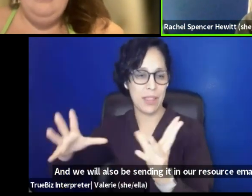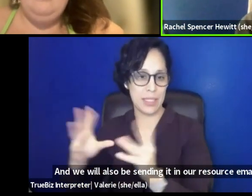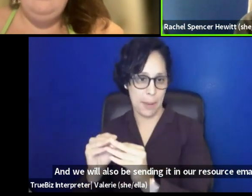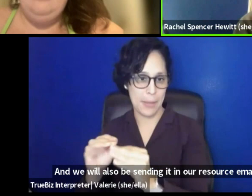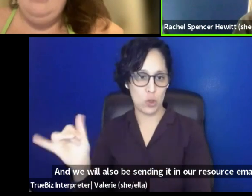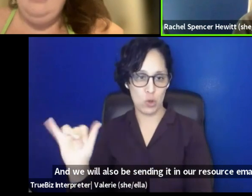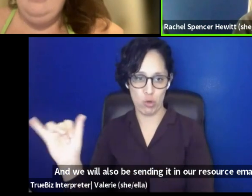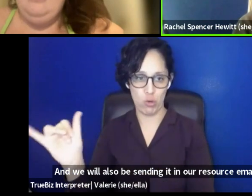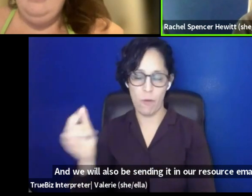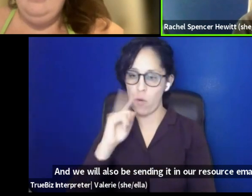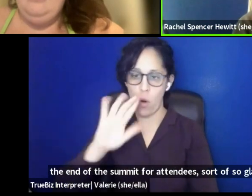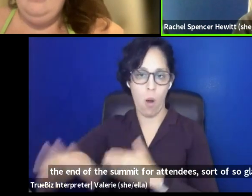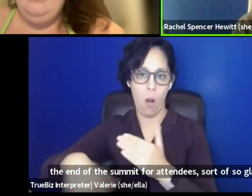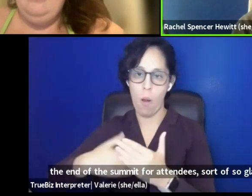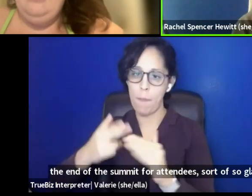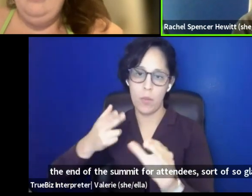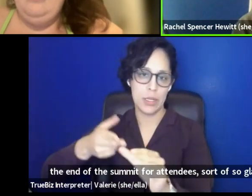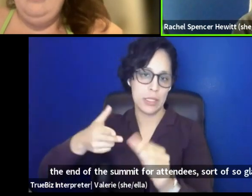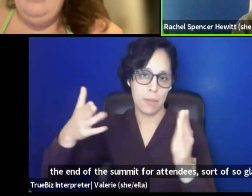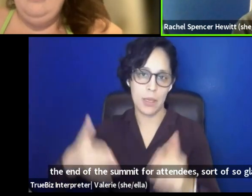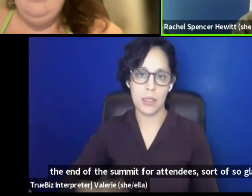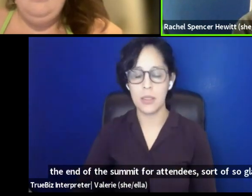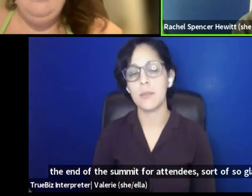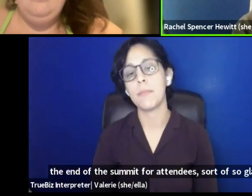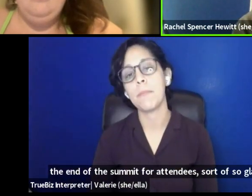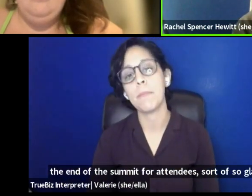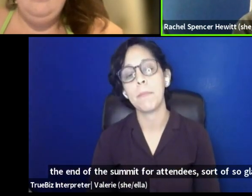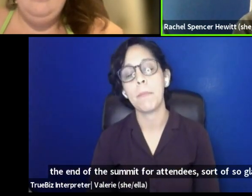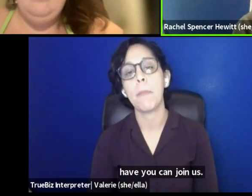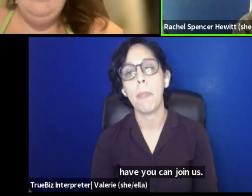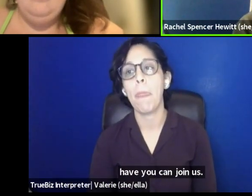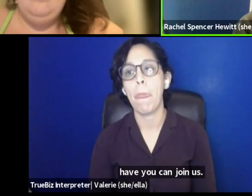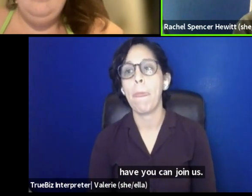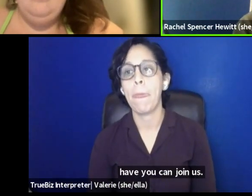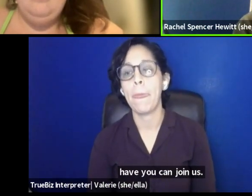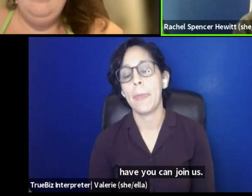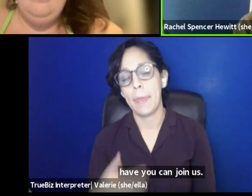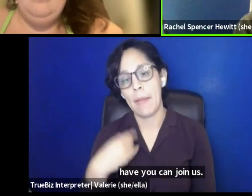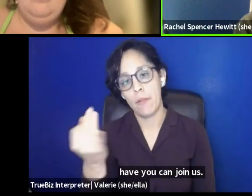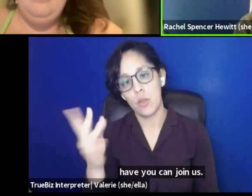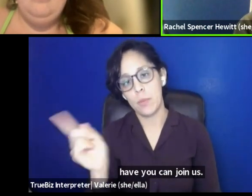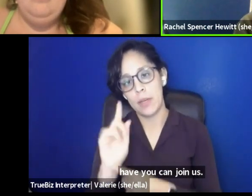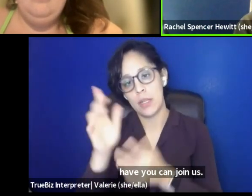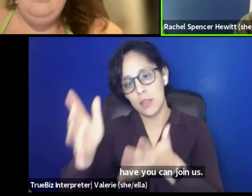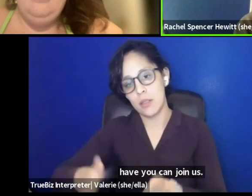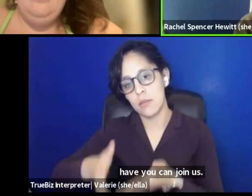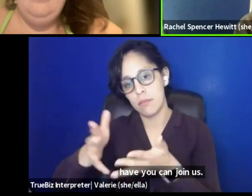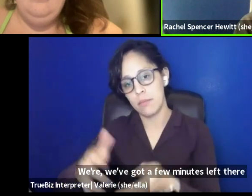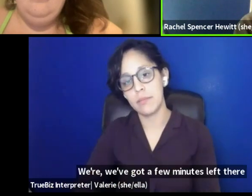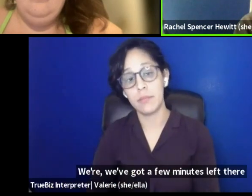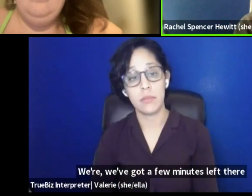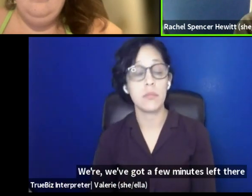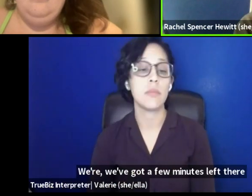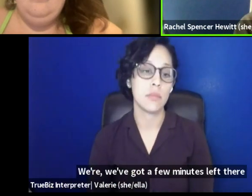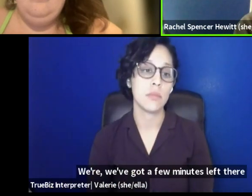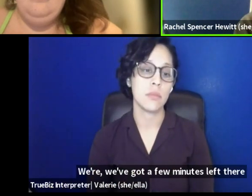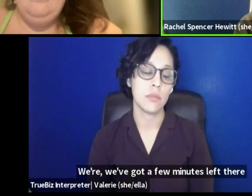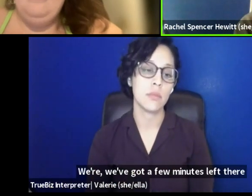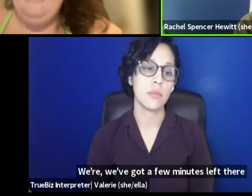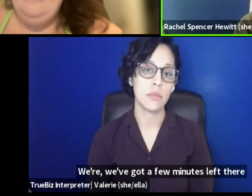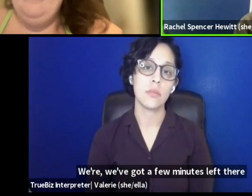so we're so glad that all of you can join us. Um, we're, we've got a few minutes left. Um, is there any, uh,